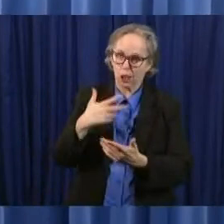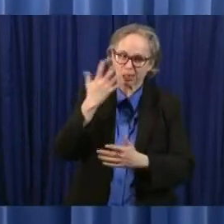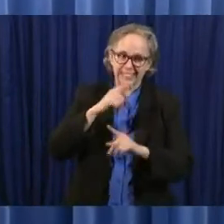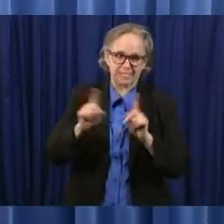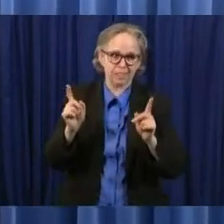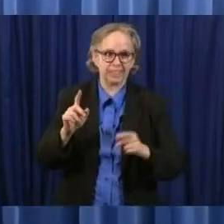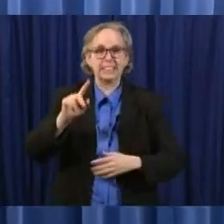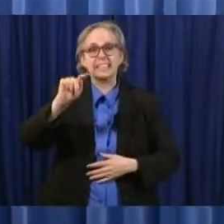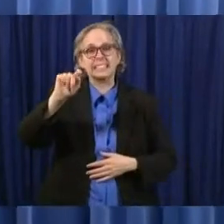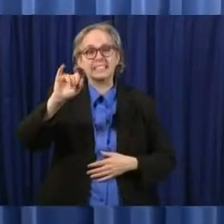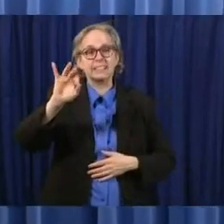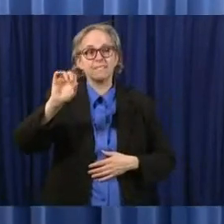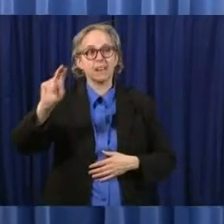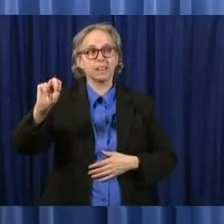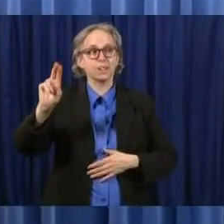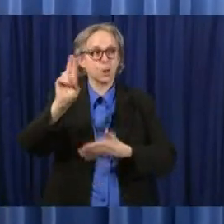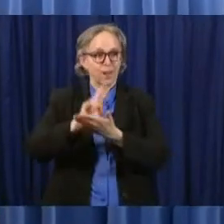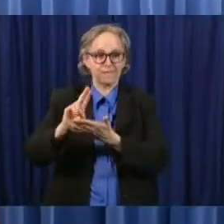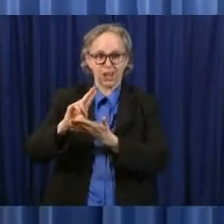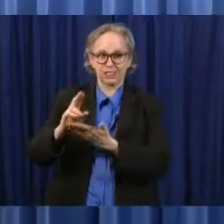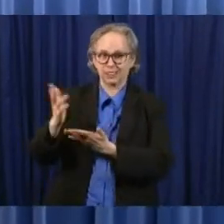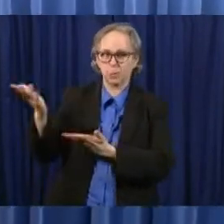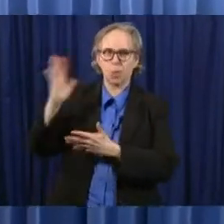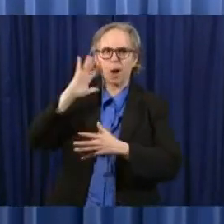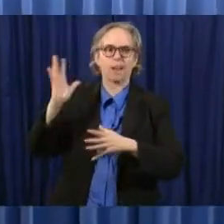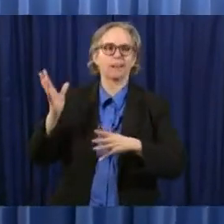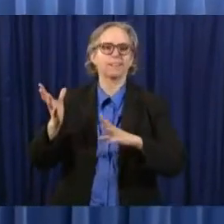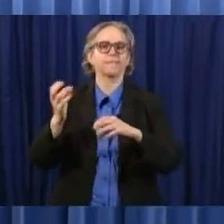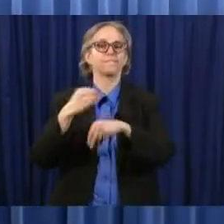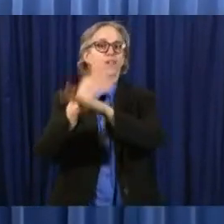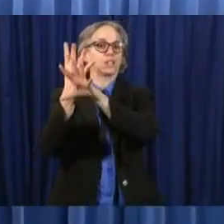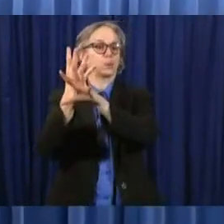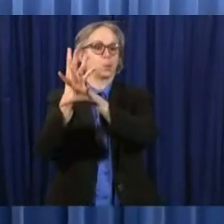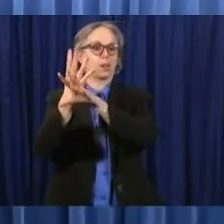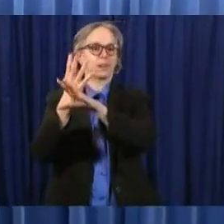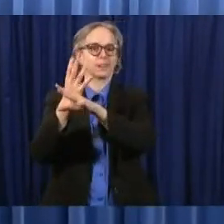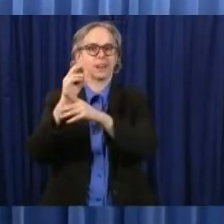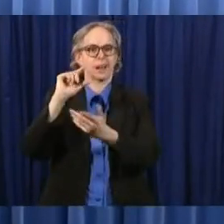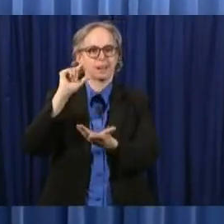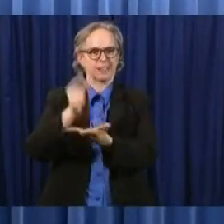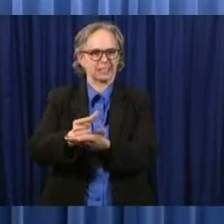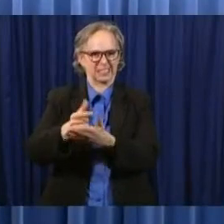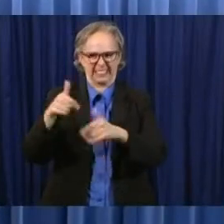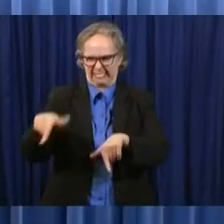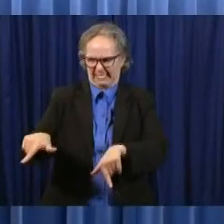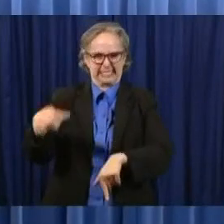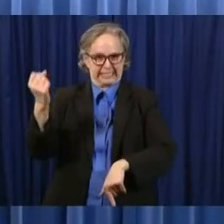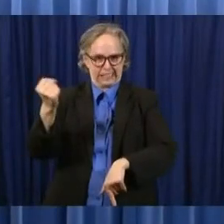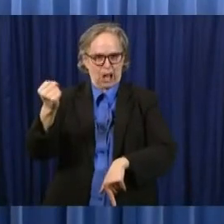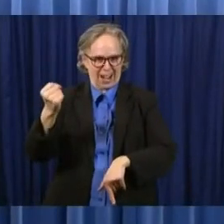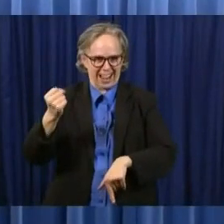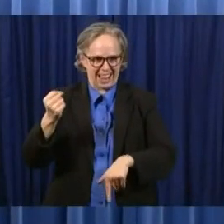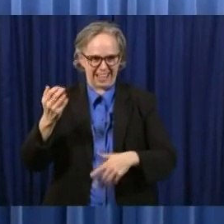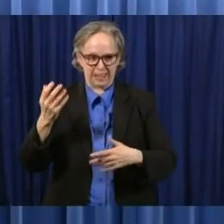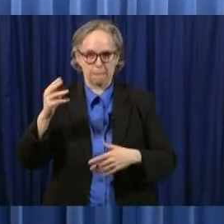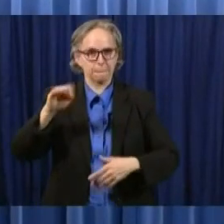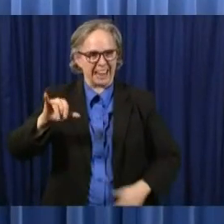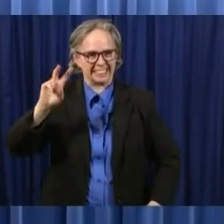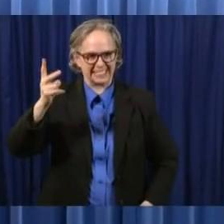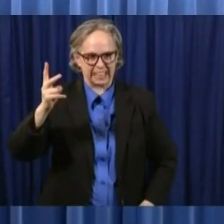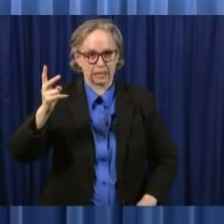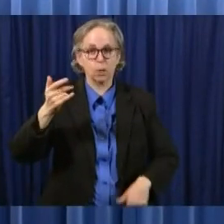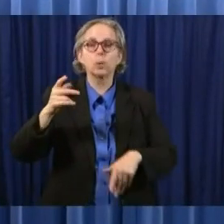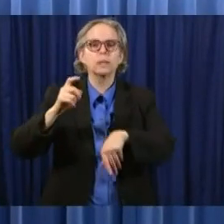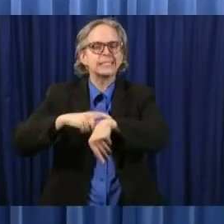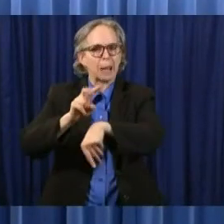i said is planning on celebrating with a virtual commencement ceremony online this saturday uh may 2 at 2 p.m as part of the